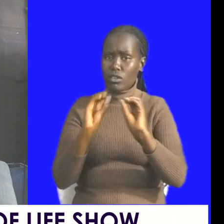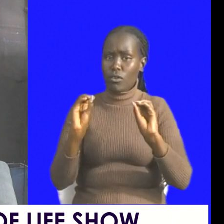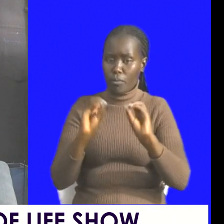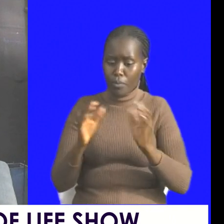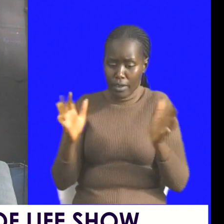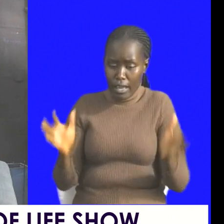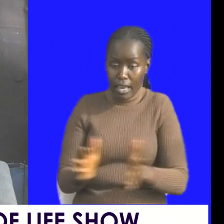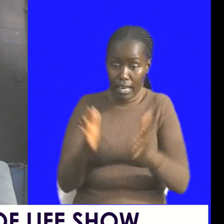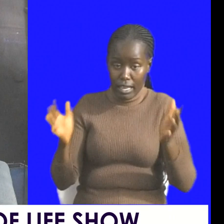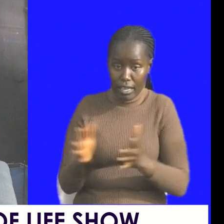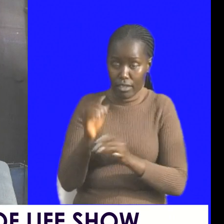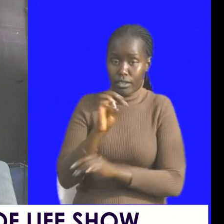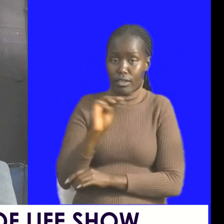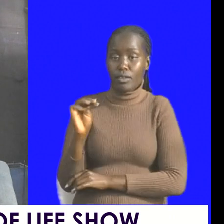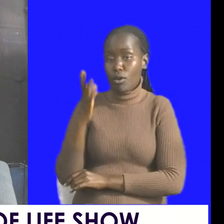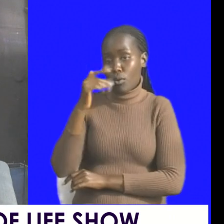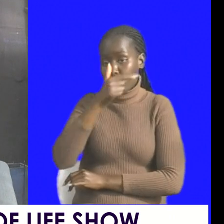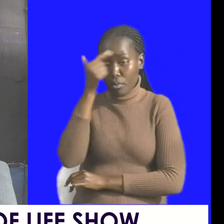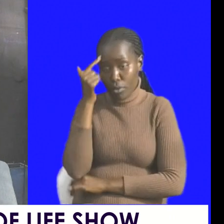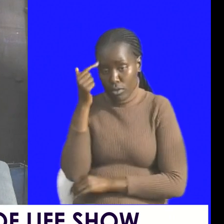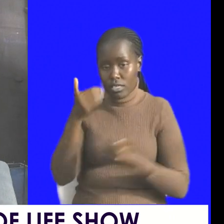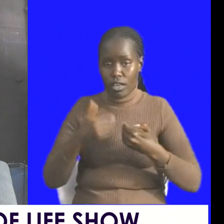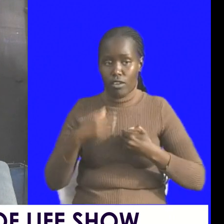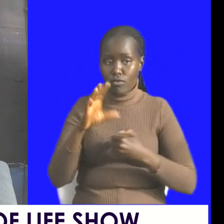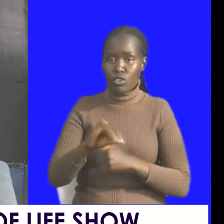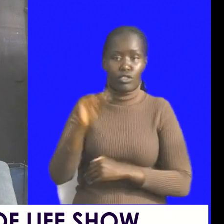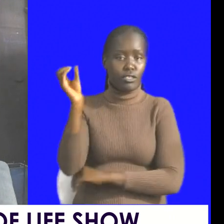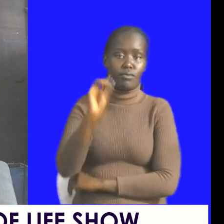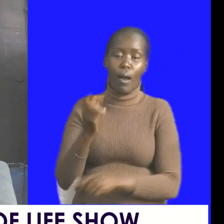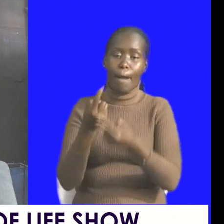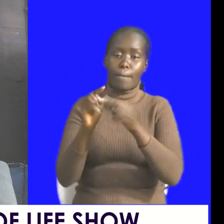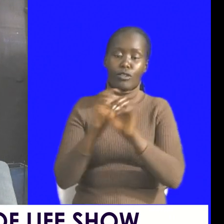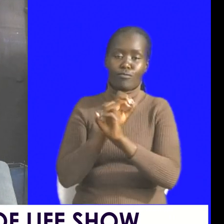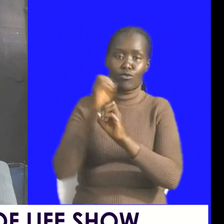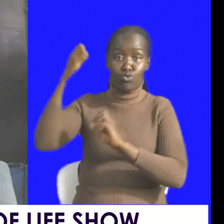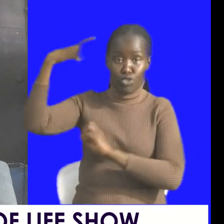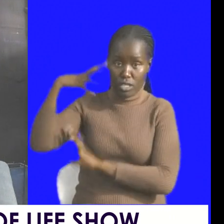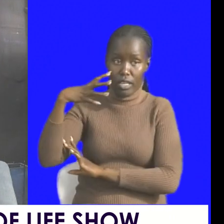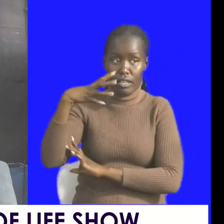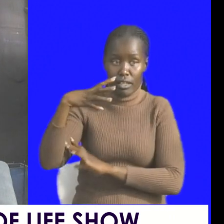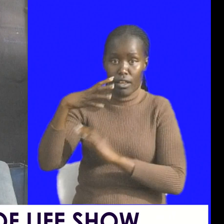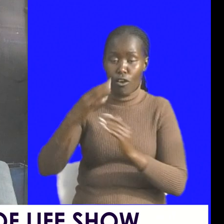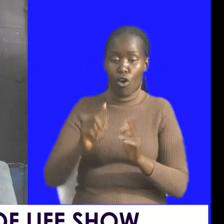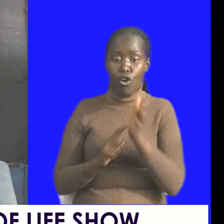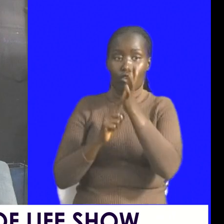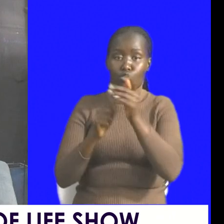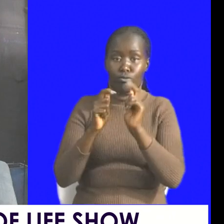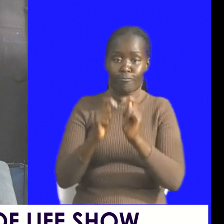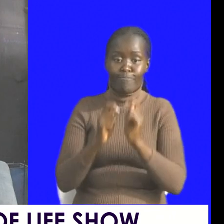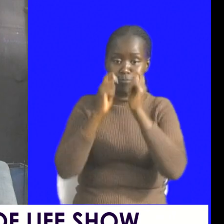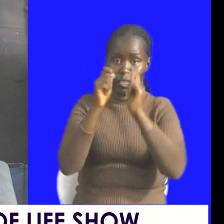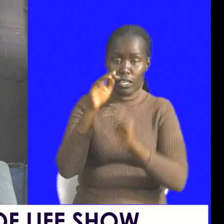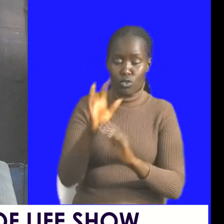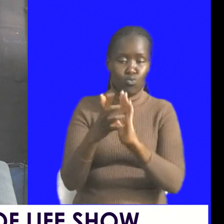go goals because you have no choice but to shine bring out your talents bring out your